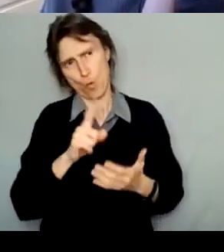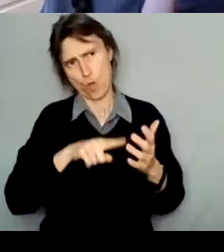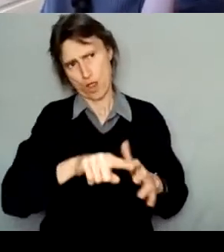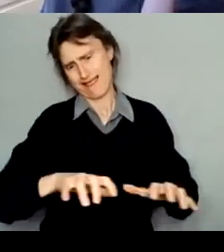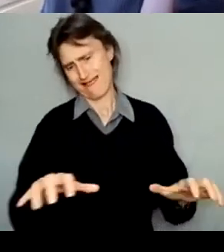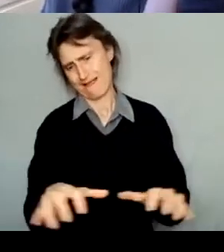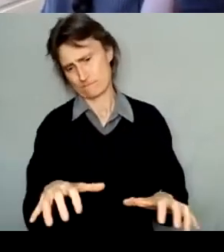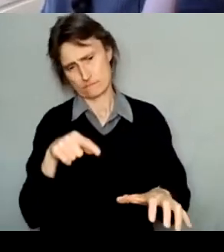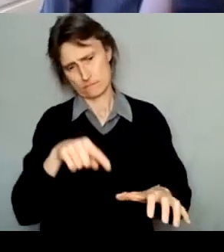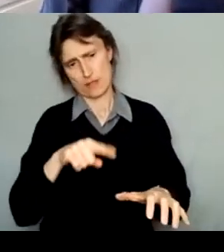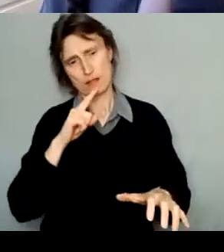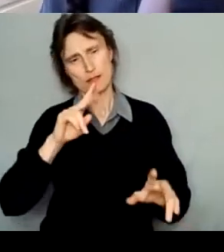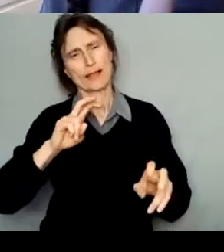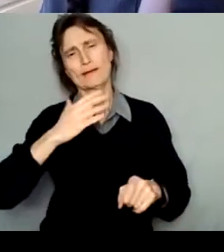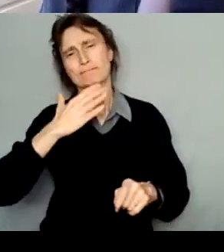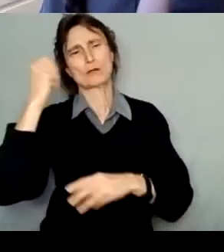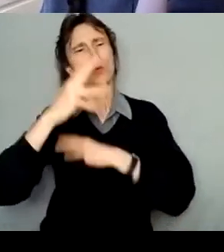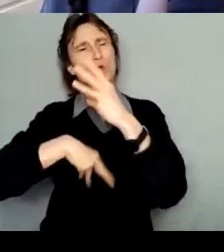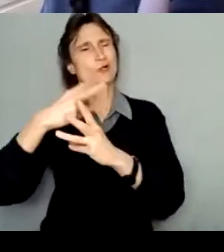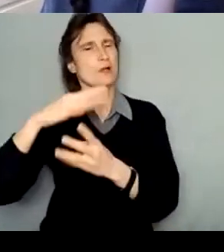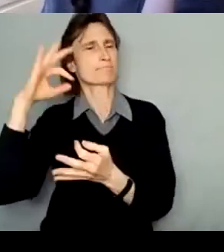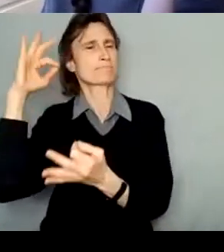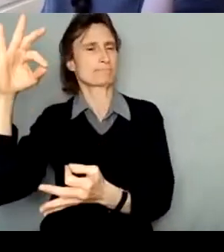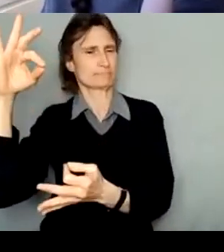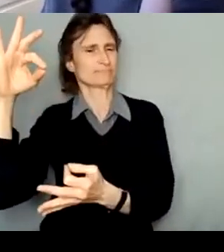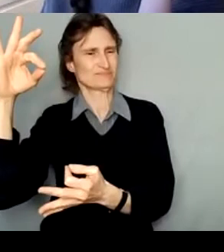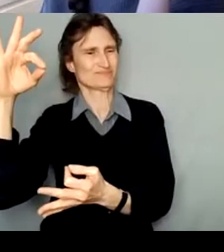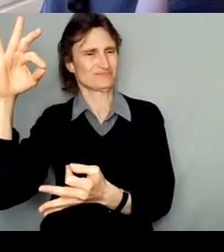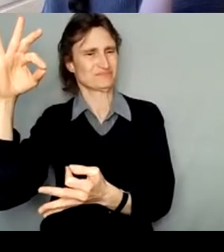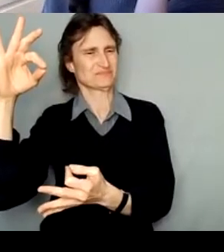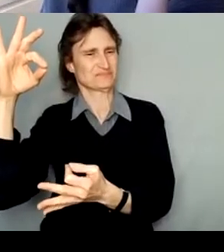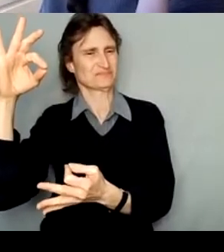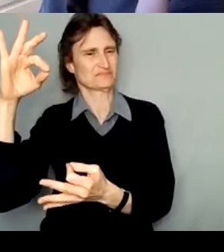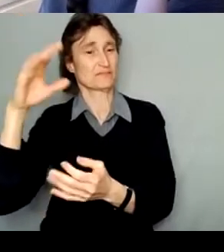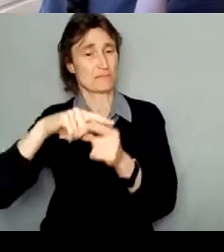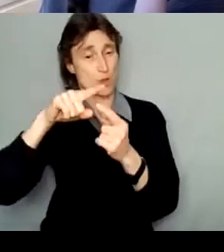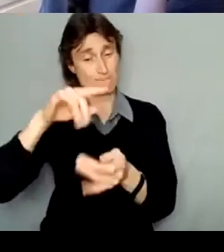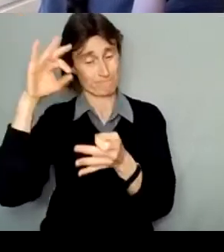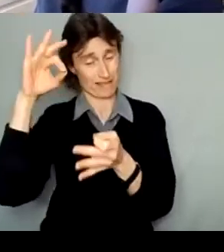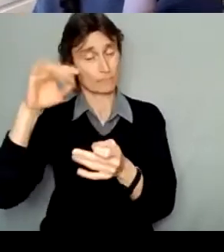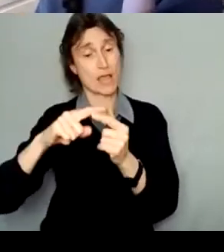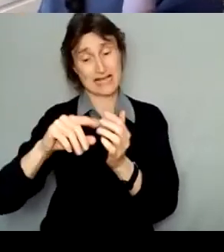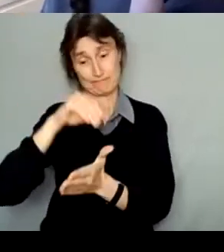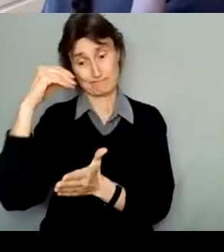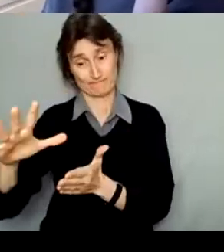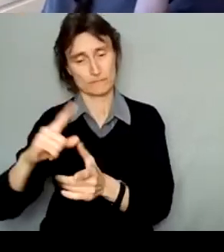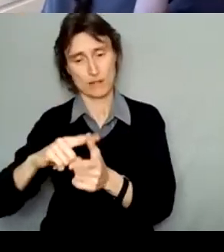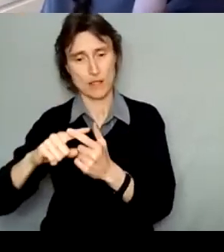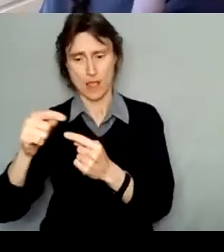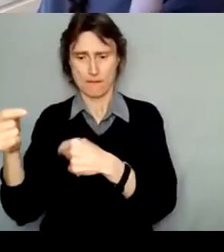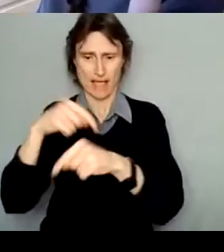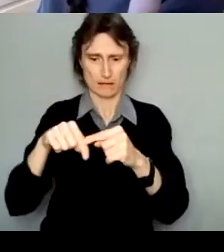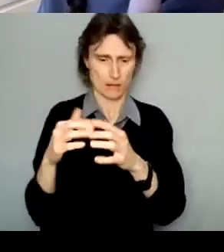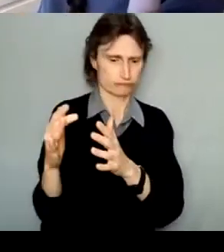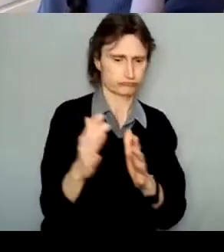ideally and then build your budget off of that, rather than starting at the maximum and building backwards. If you go over the